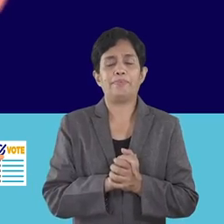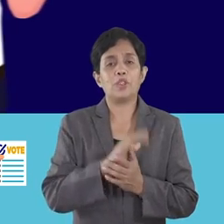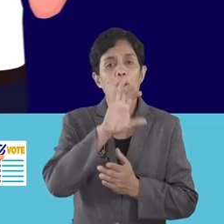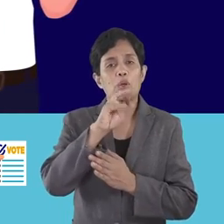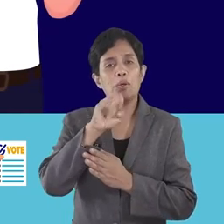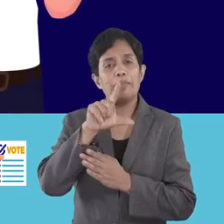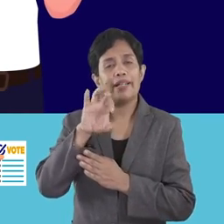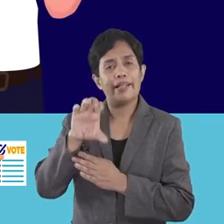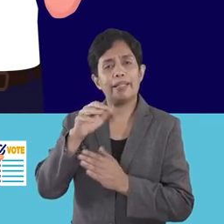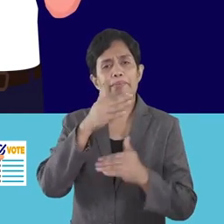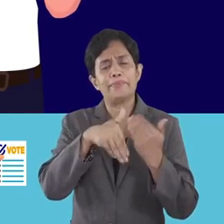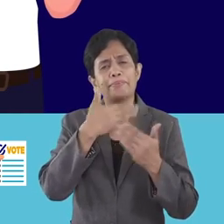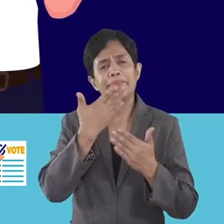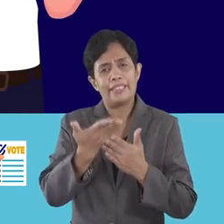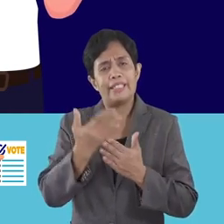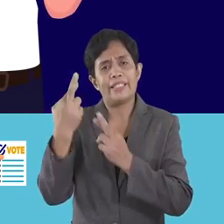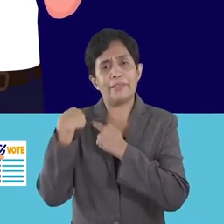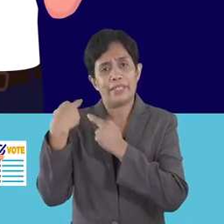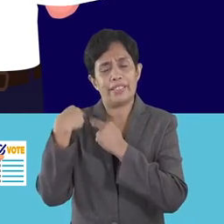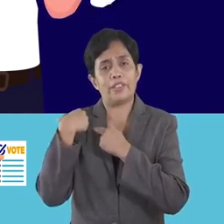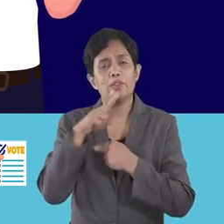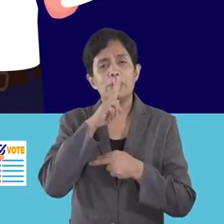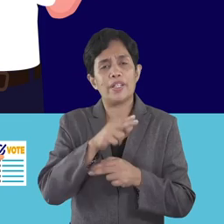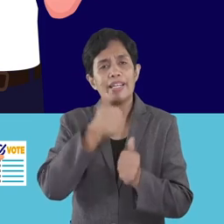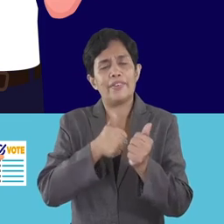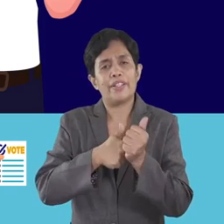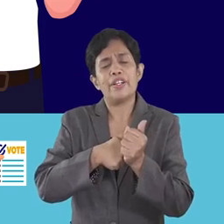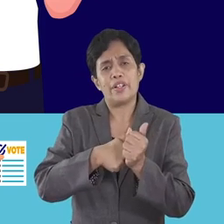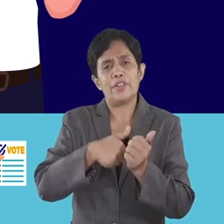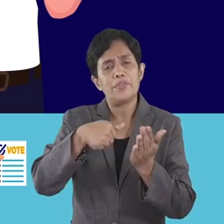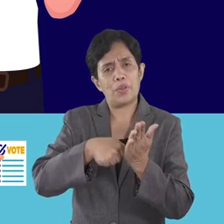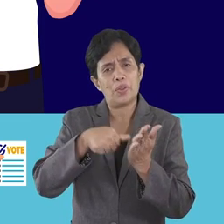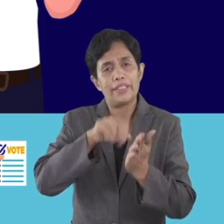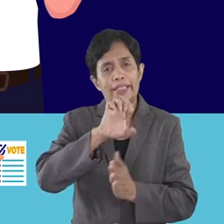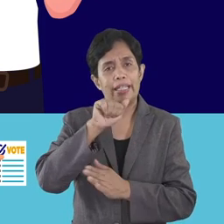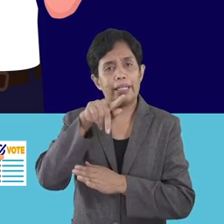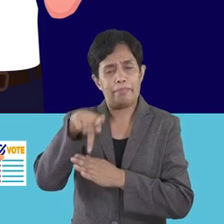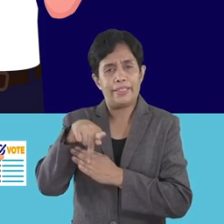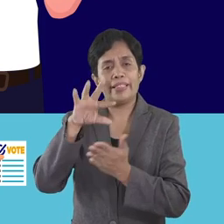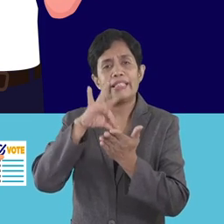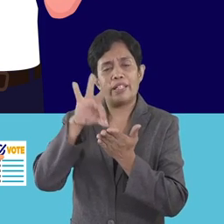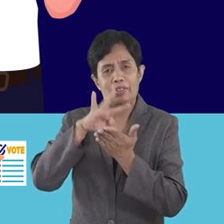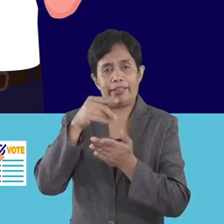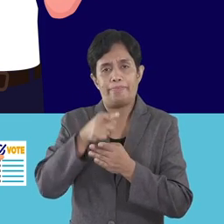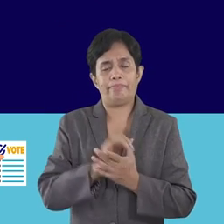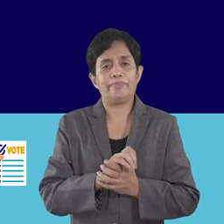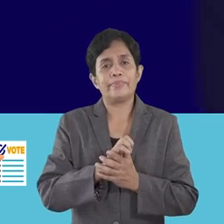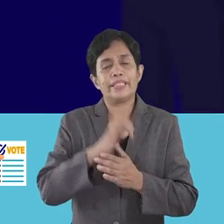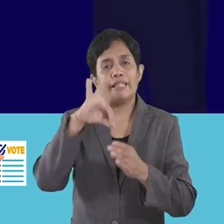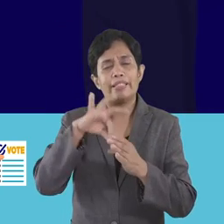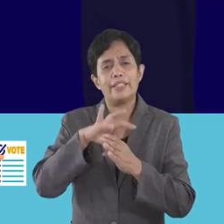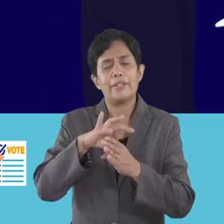The COMELEC has procedures for accountability to ensure that every vote cast in an EAPP is counted.